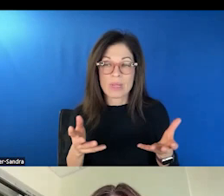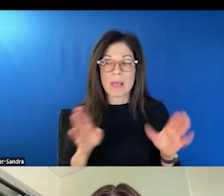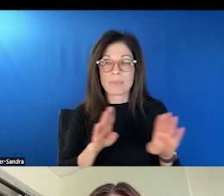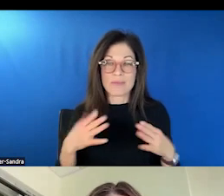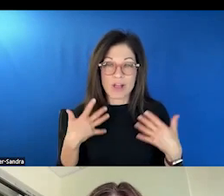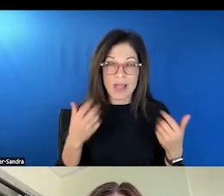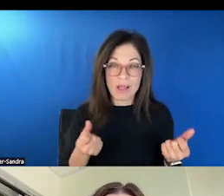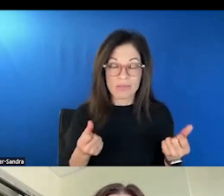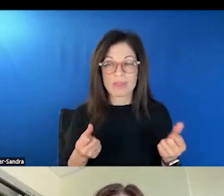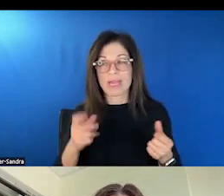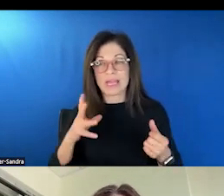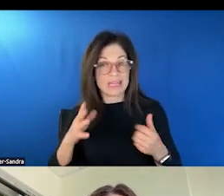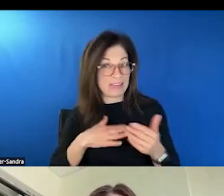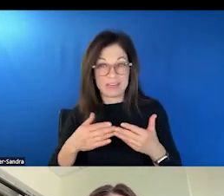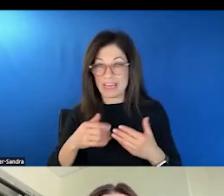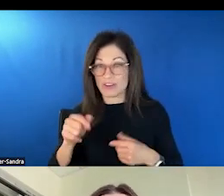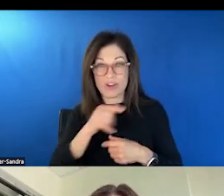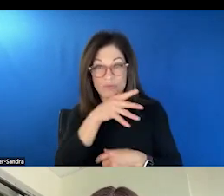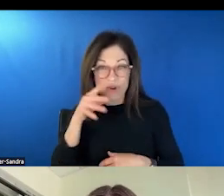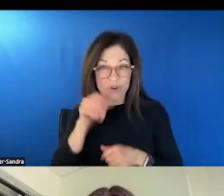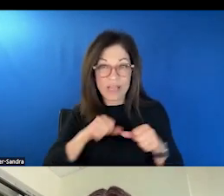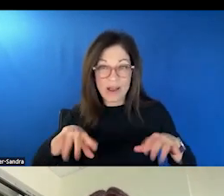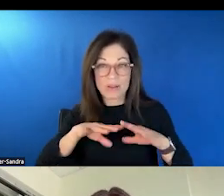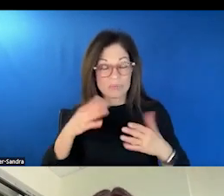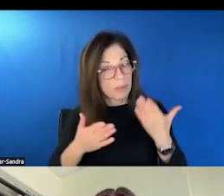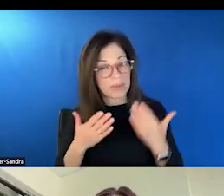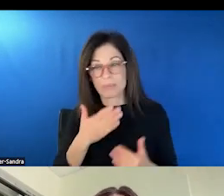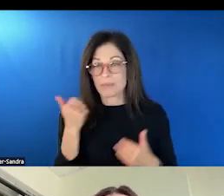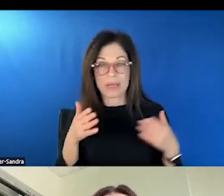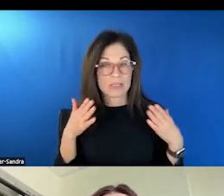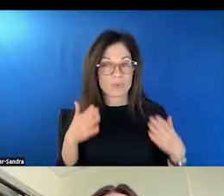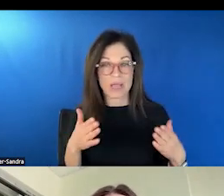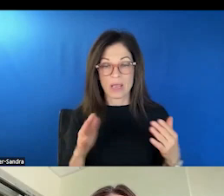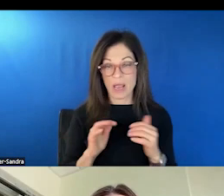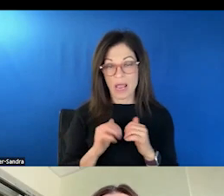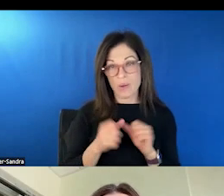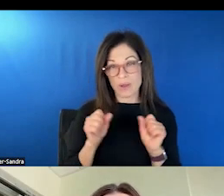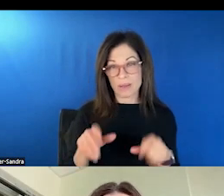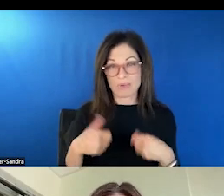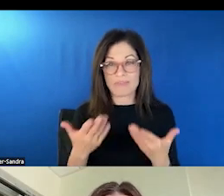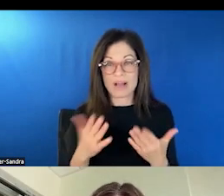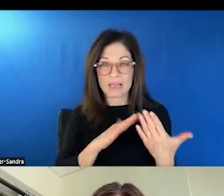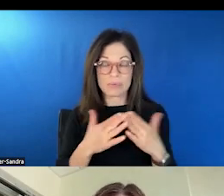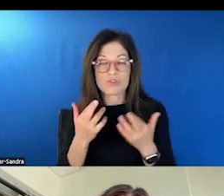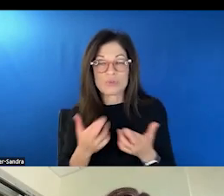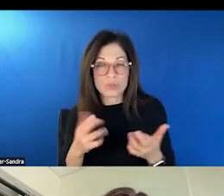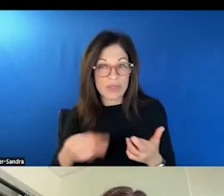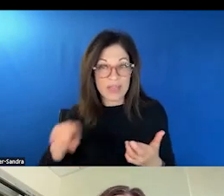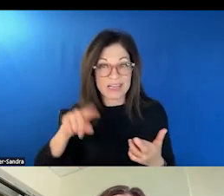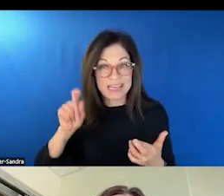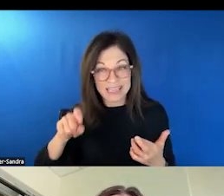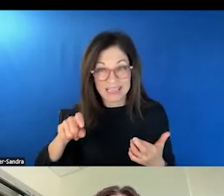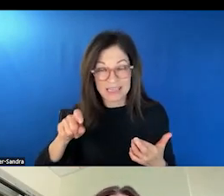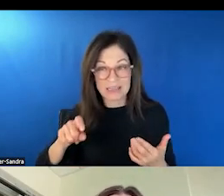even in rural societies is probably going to be the best way and, and how we can give these communities the resources they need to,